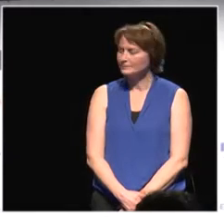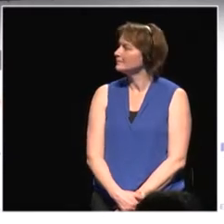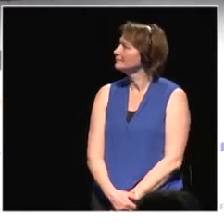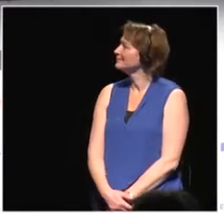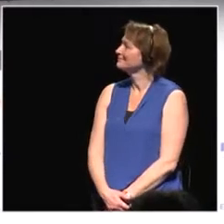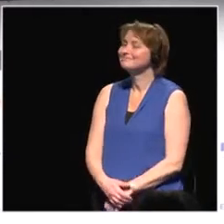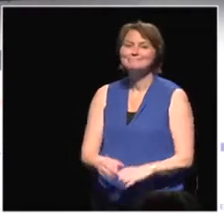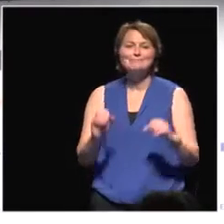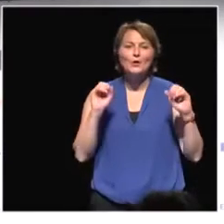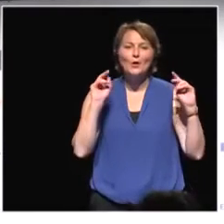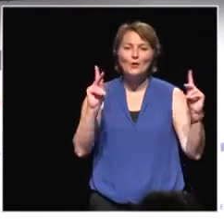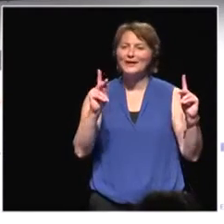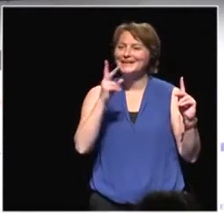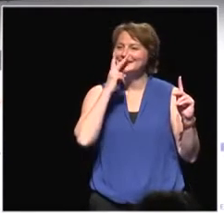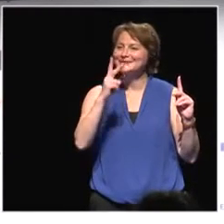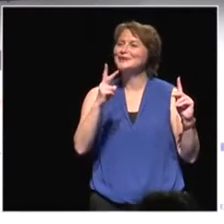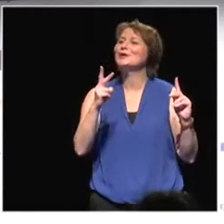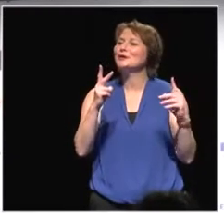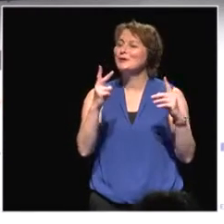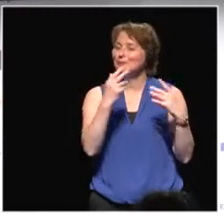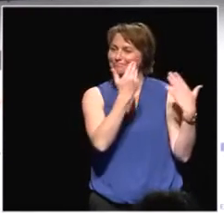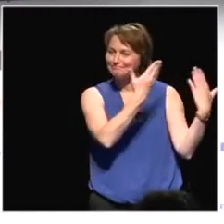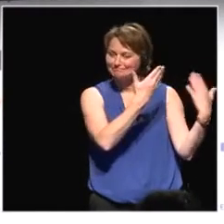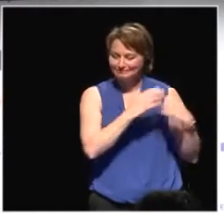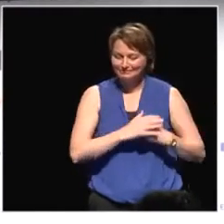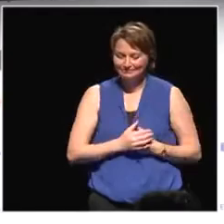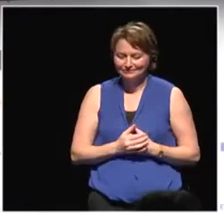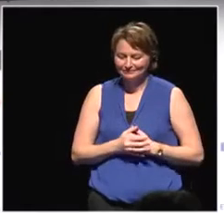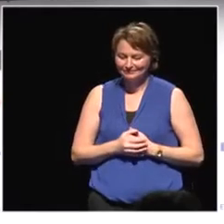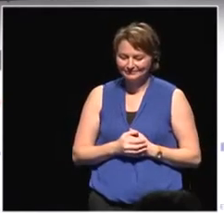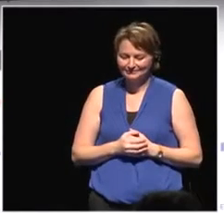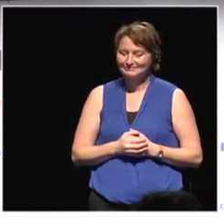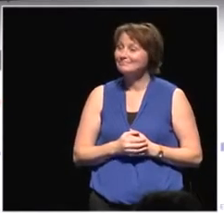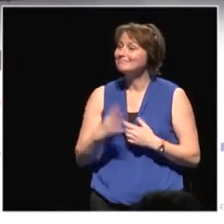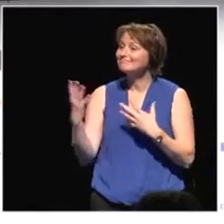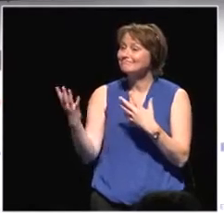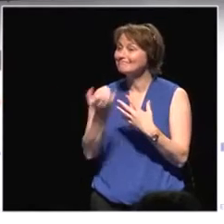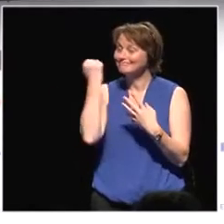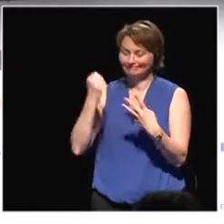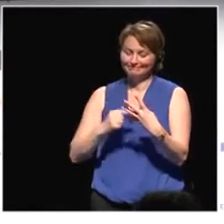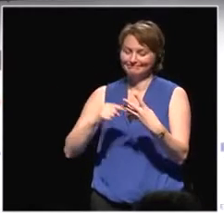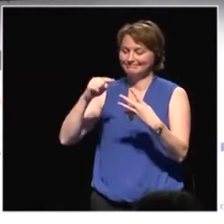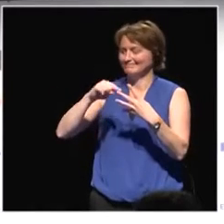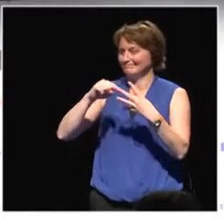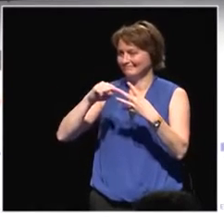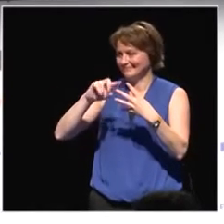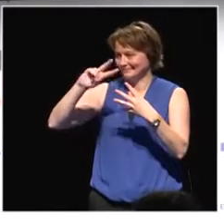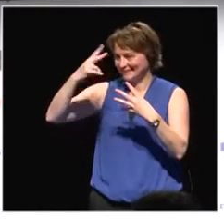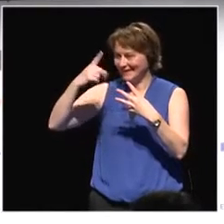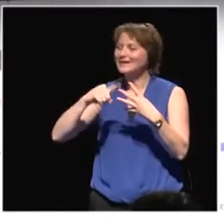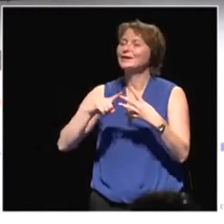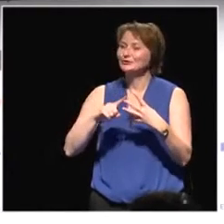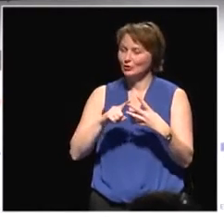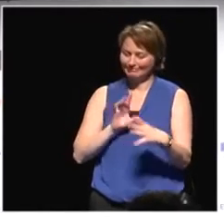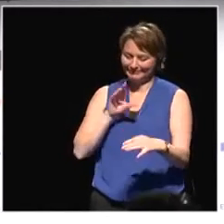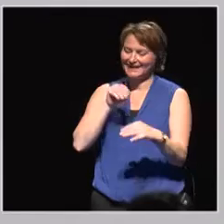Okay, the results are going to be shown. And the winner is the second one. Be part of a